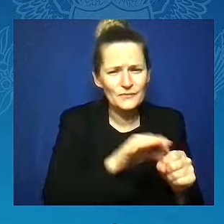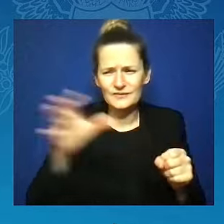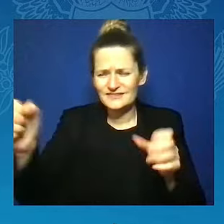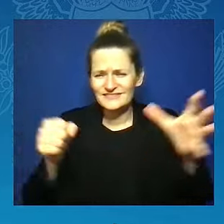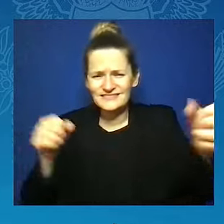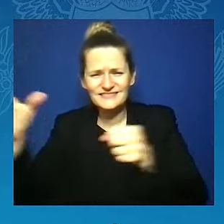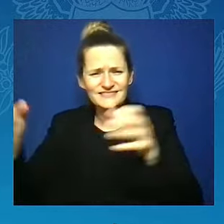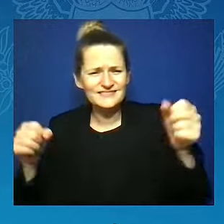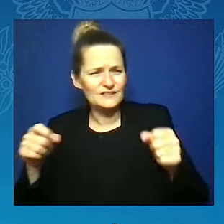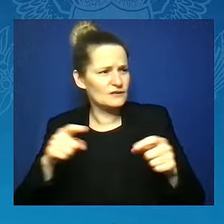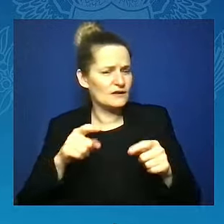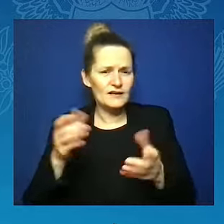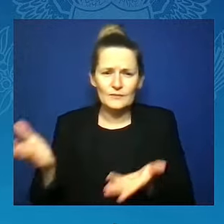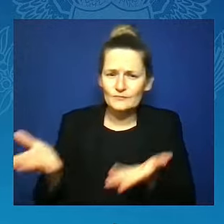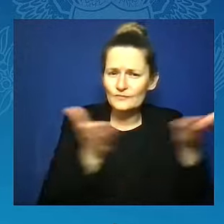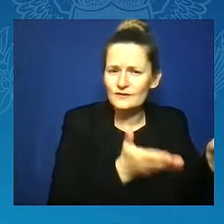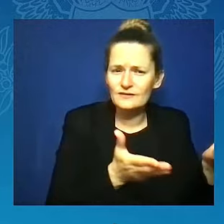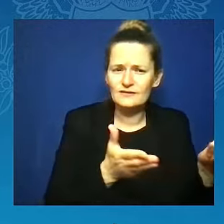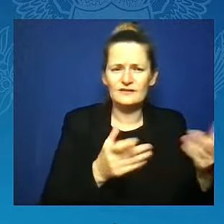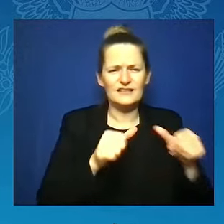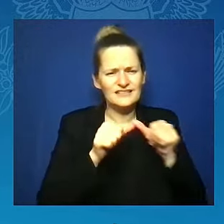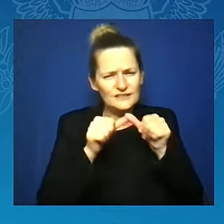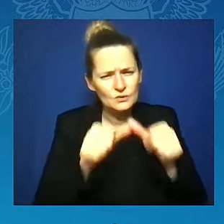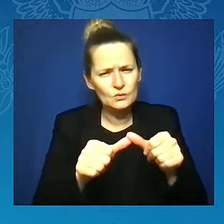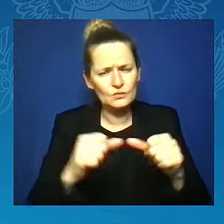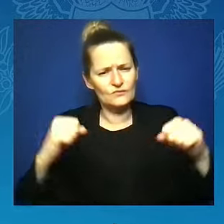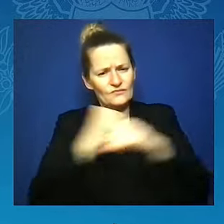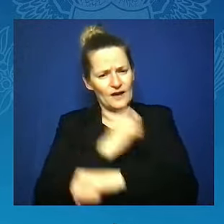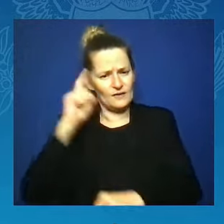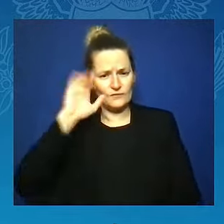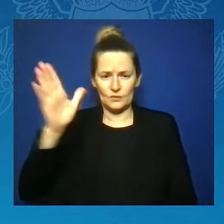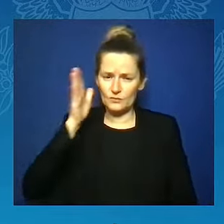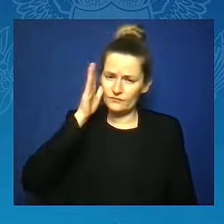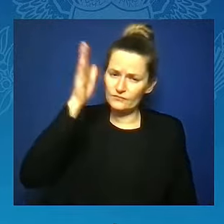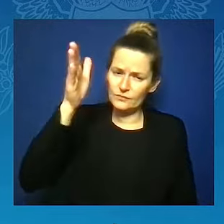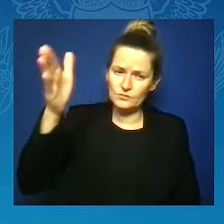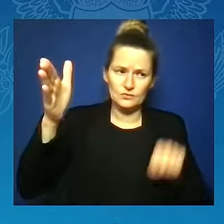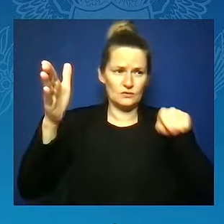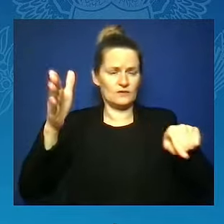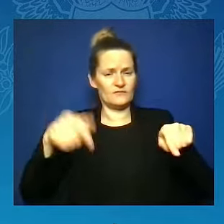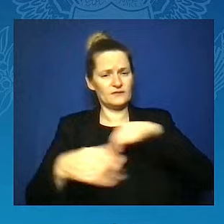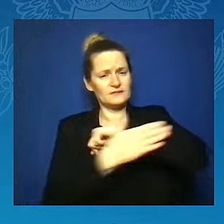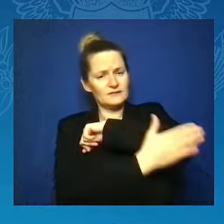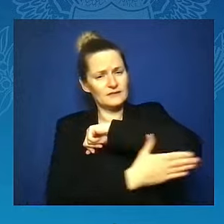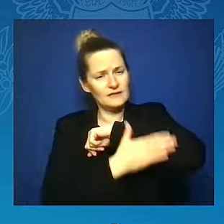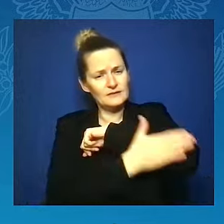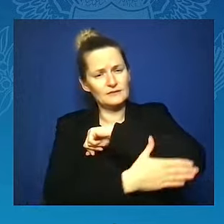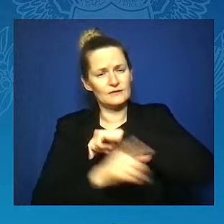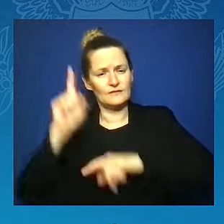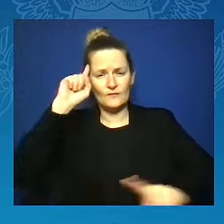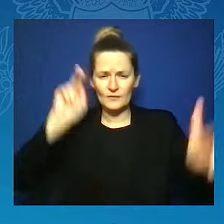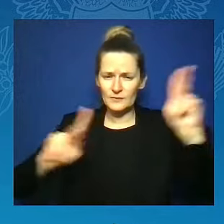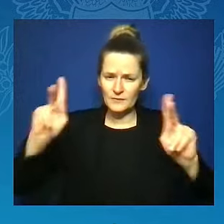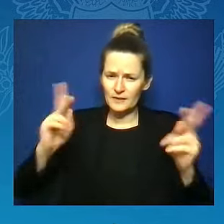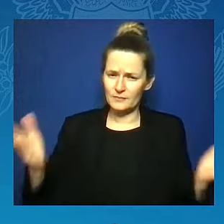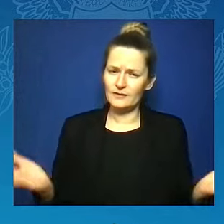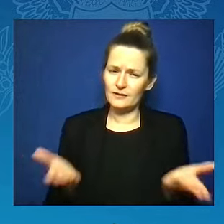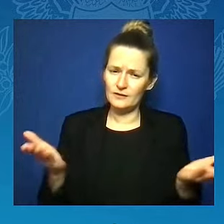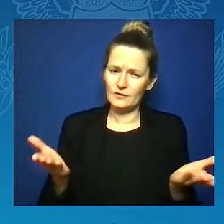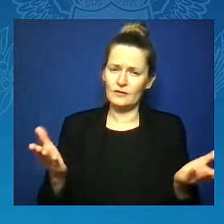our nation and her people deserve. And we know when we organize,